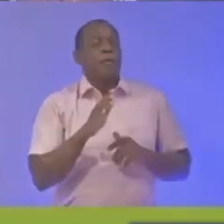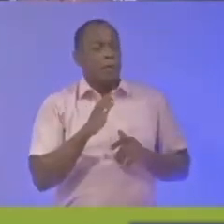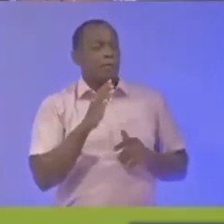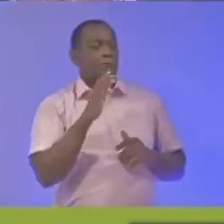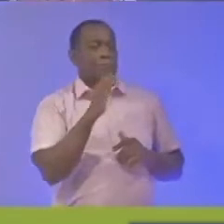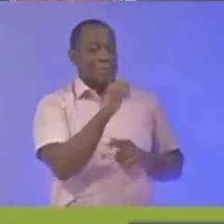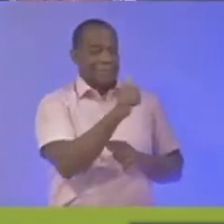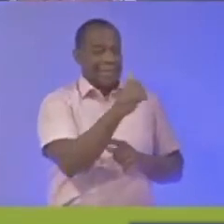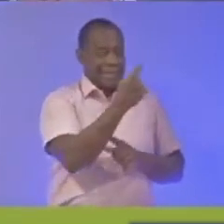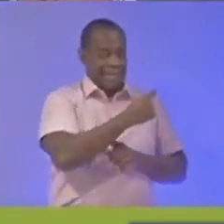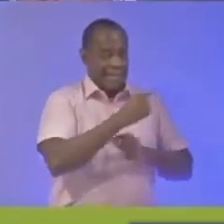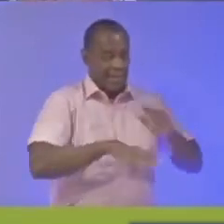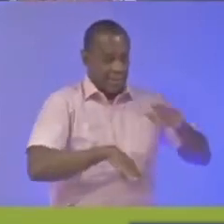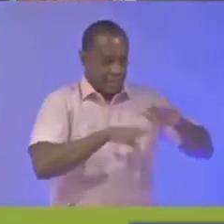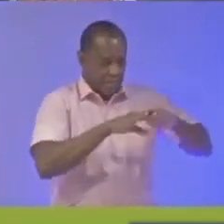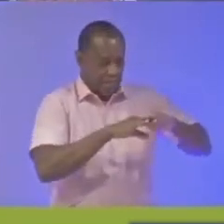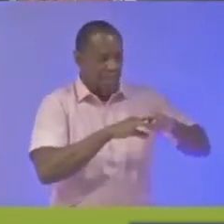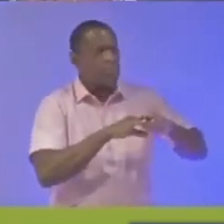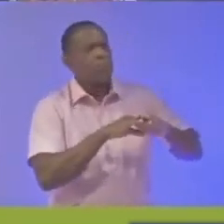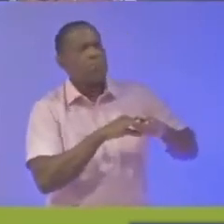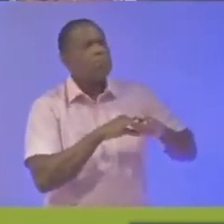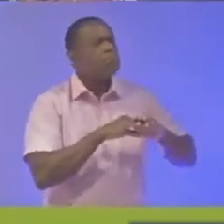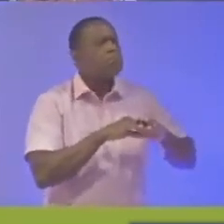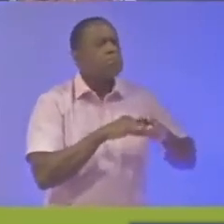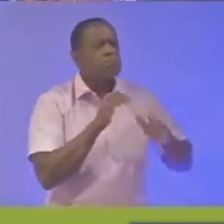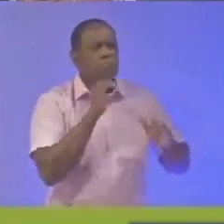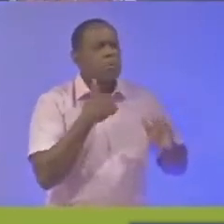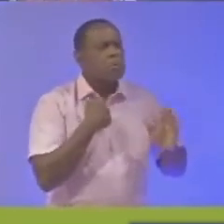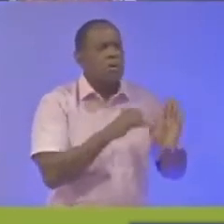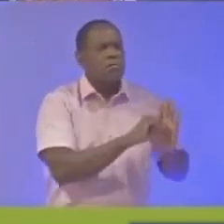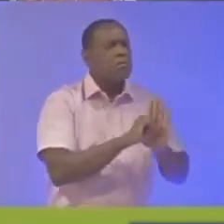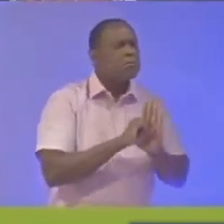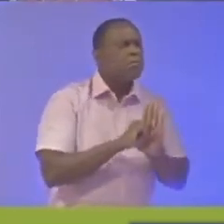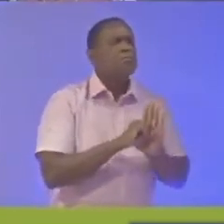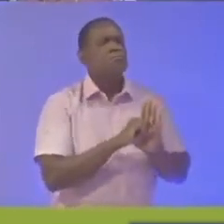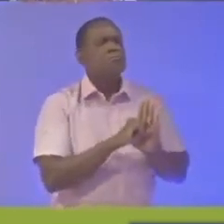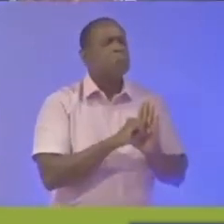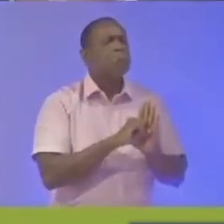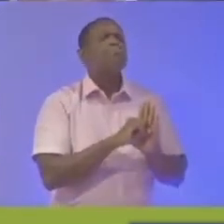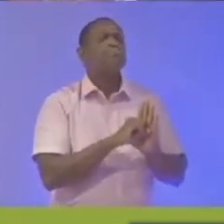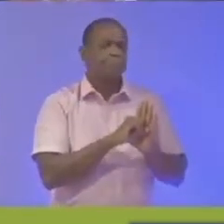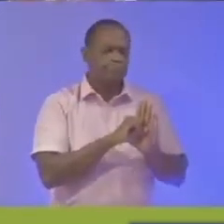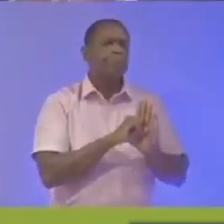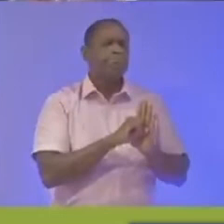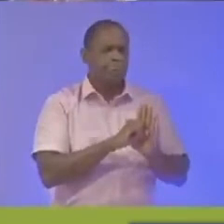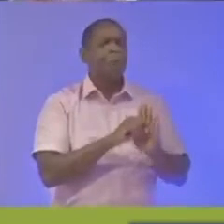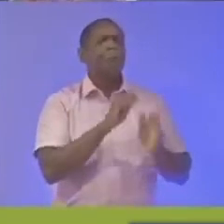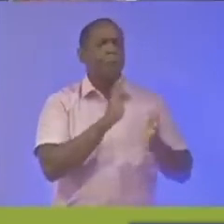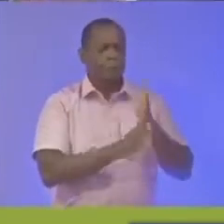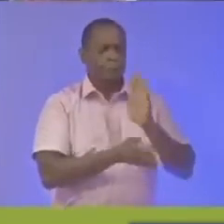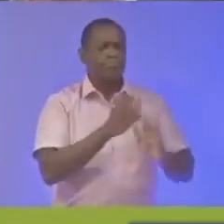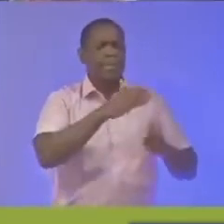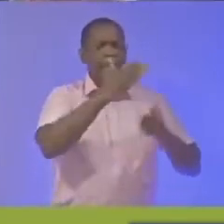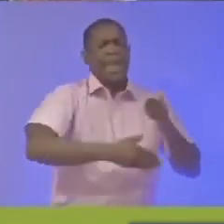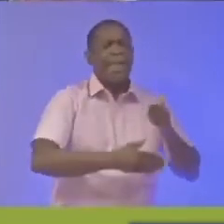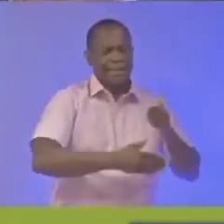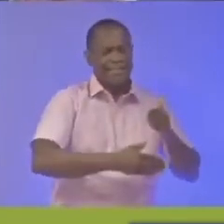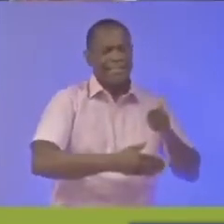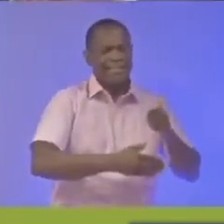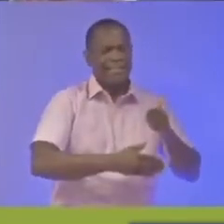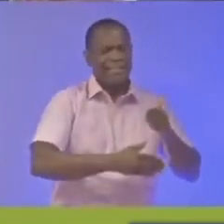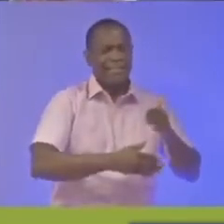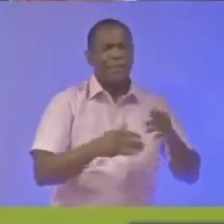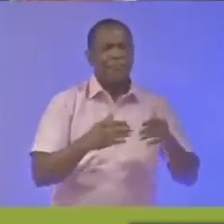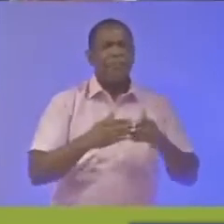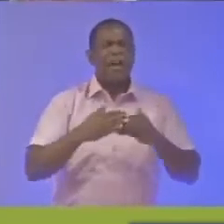and we're adding three days where they don't have any symptoms of the acute or acute symptoms and in the next slide i'll show what i mean by